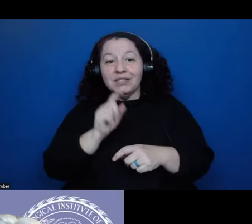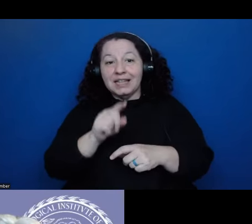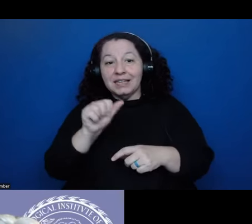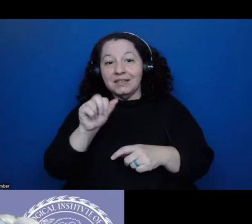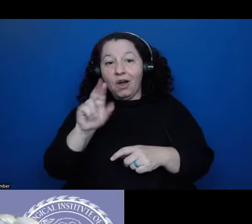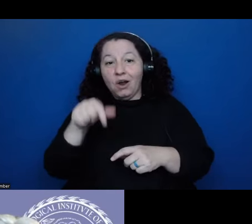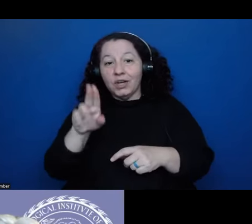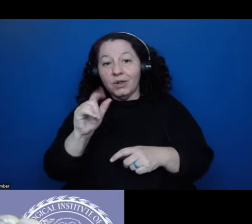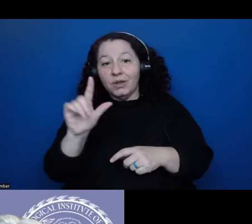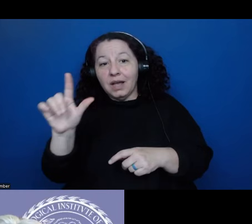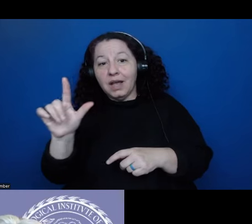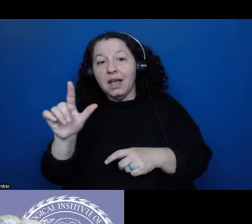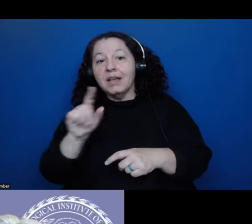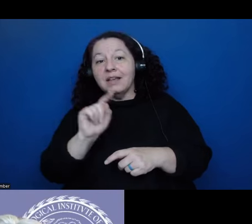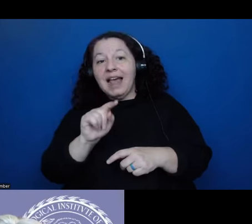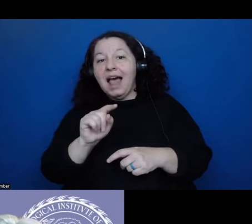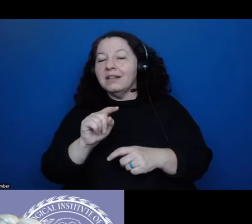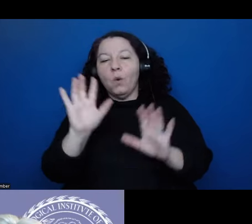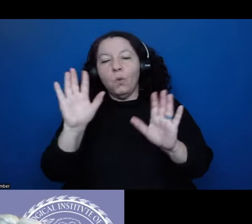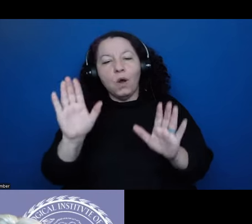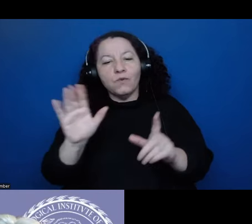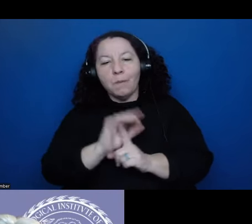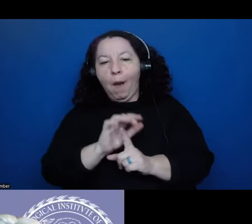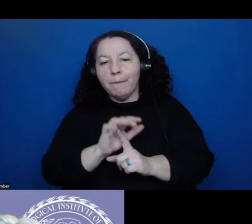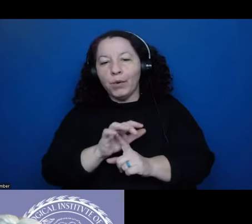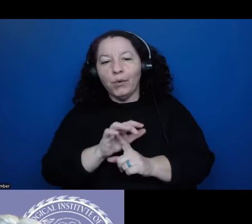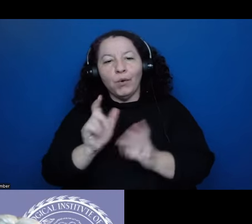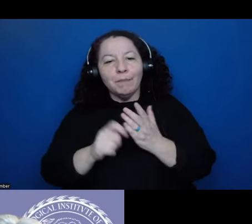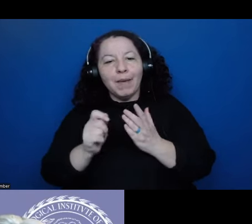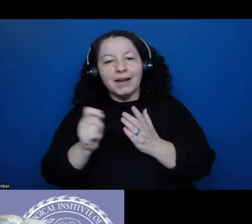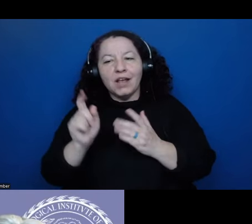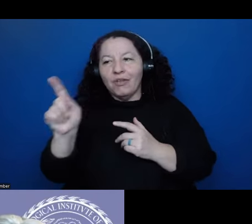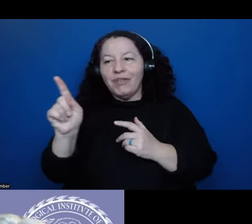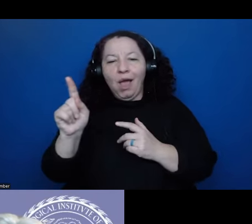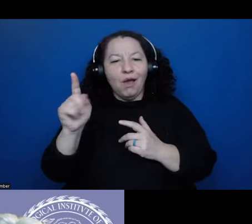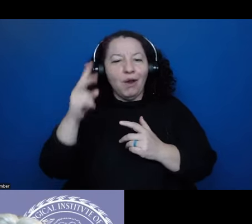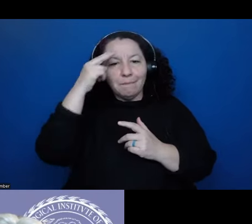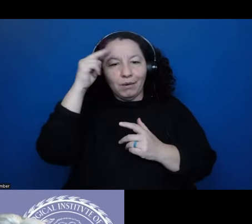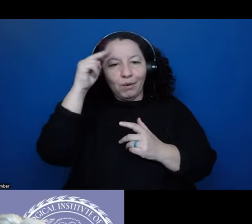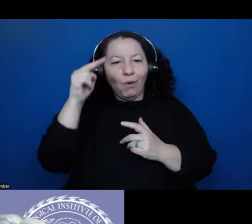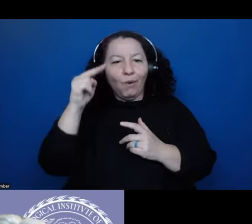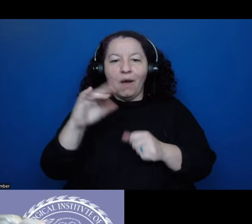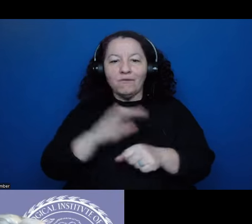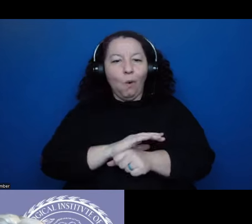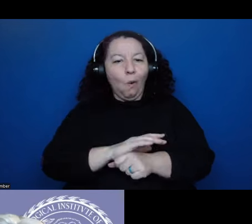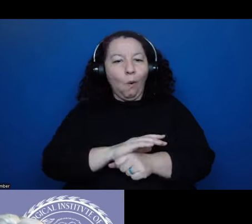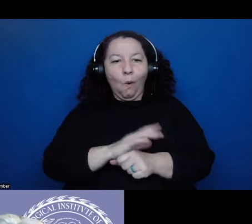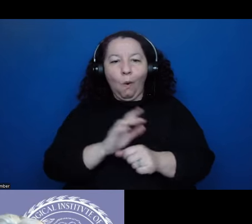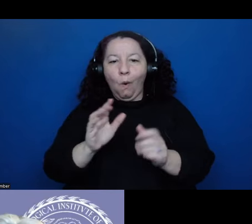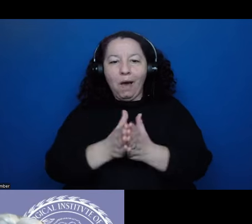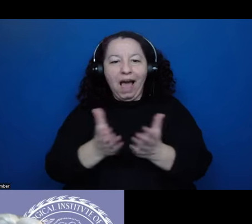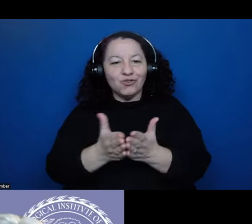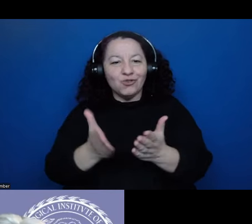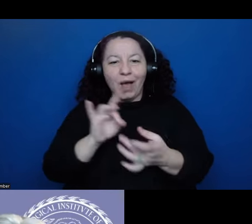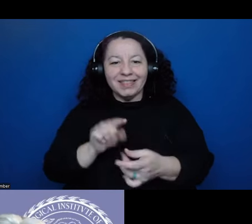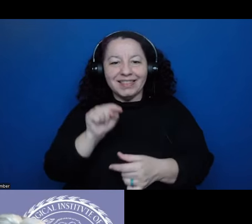wonderful popular publication in, uh, Mexico and they have a whole issue on this document. And then this, this edited volume